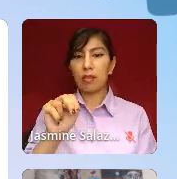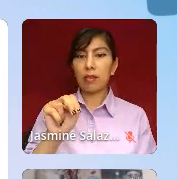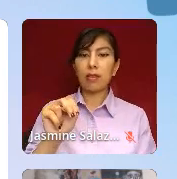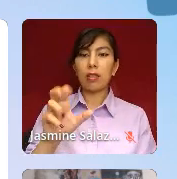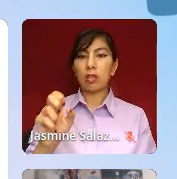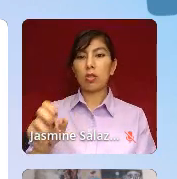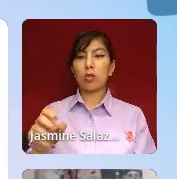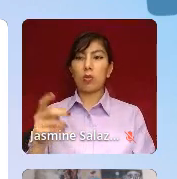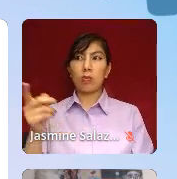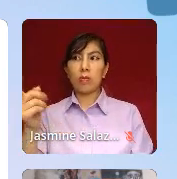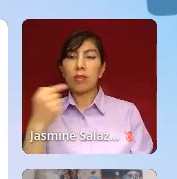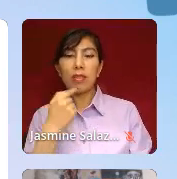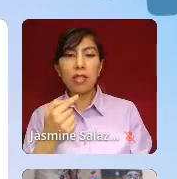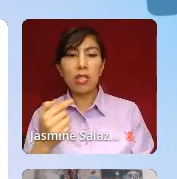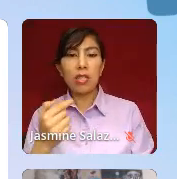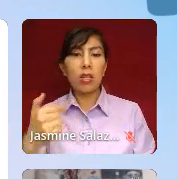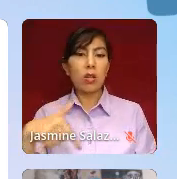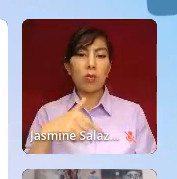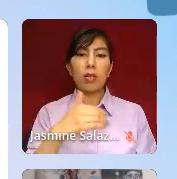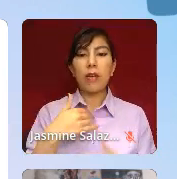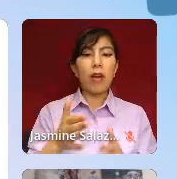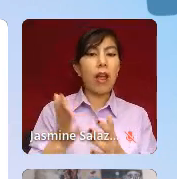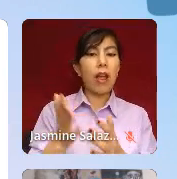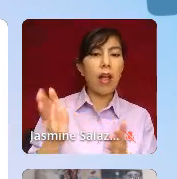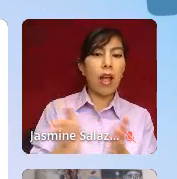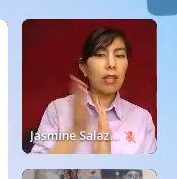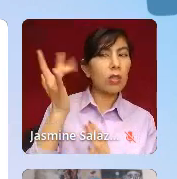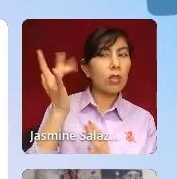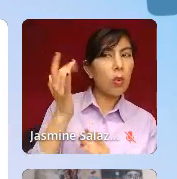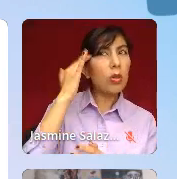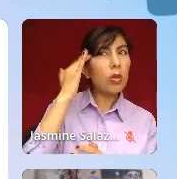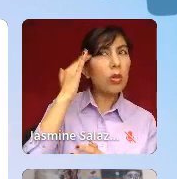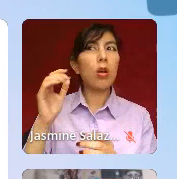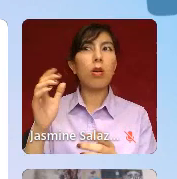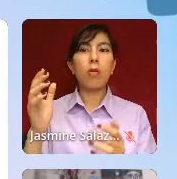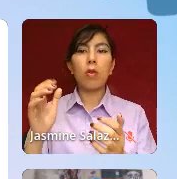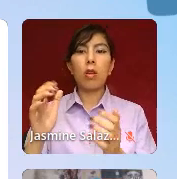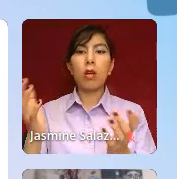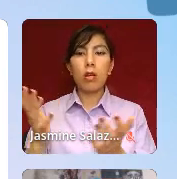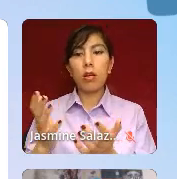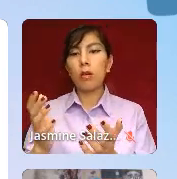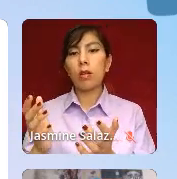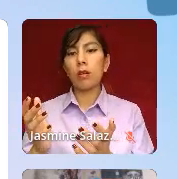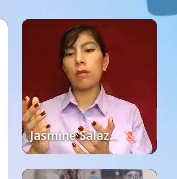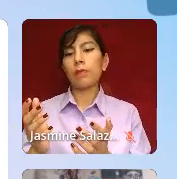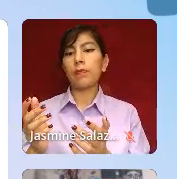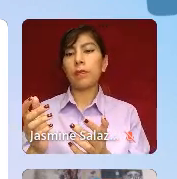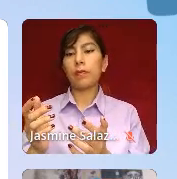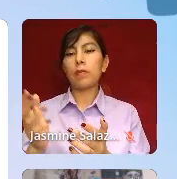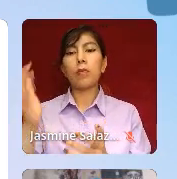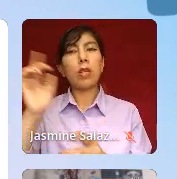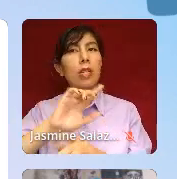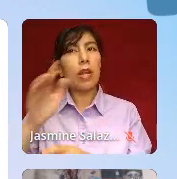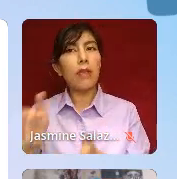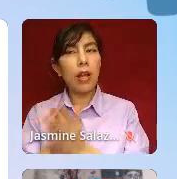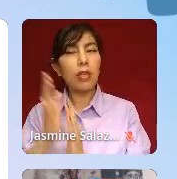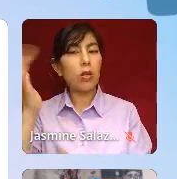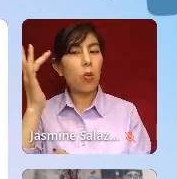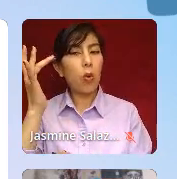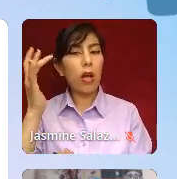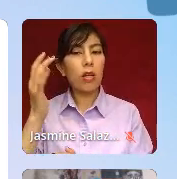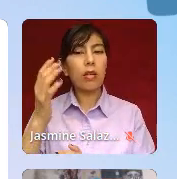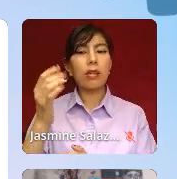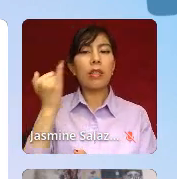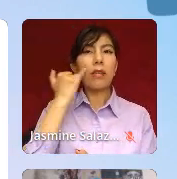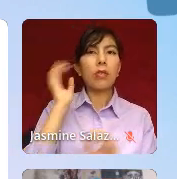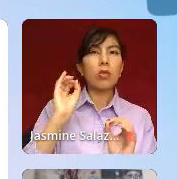We never asked their why. We assume we know the how, the who, the what, and the why, but we never asked their why. You were losing connection when you don't listen to